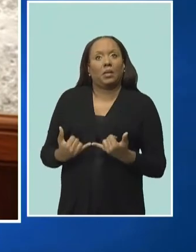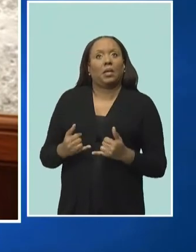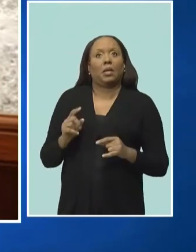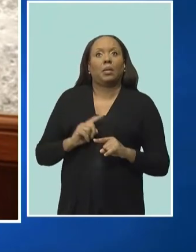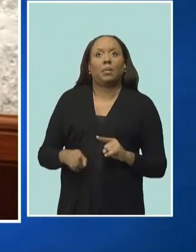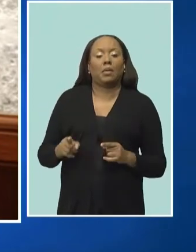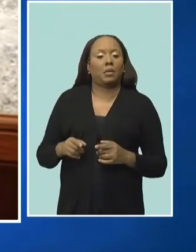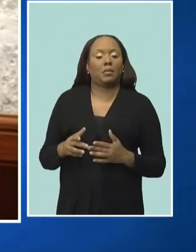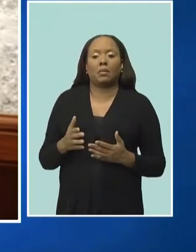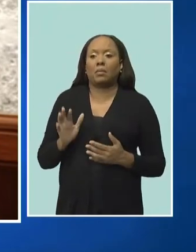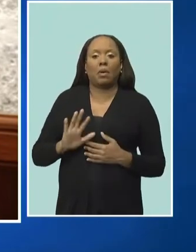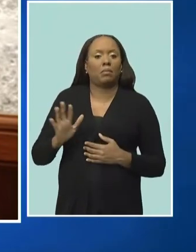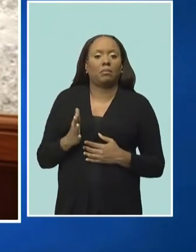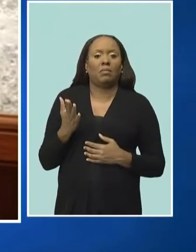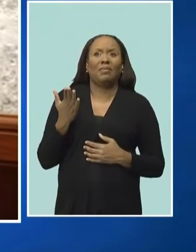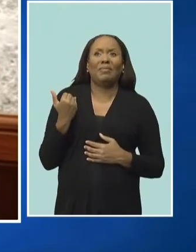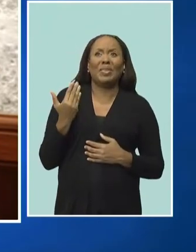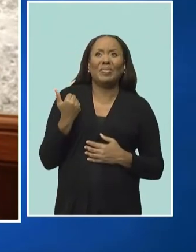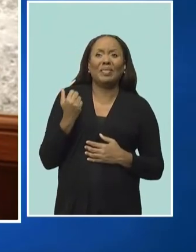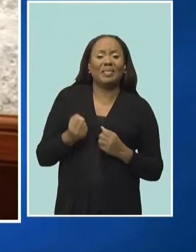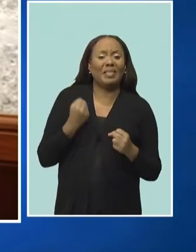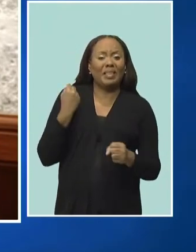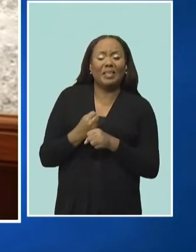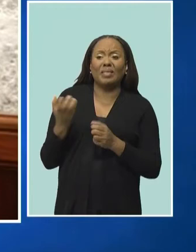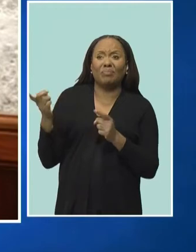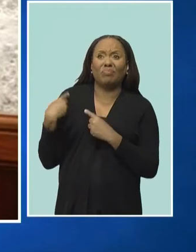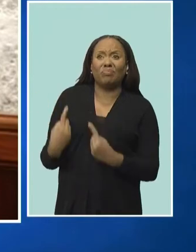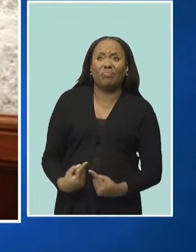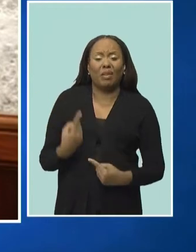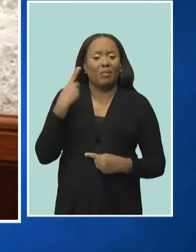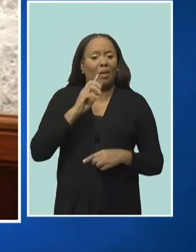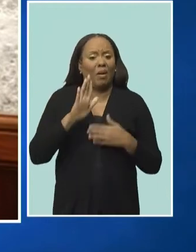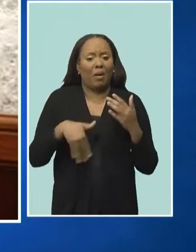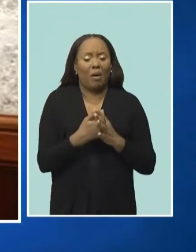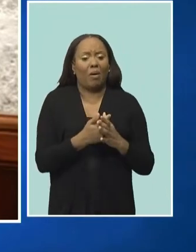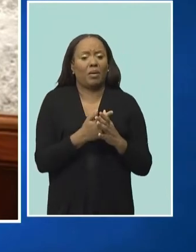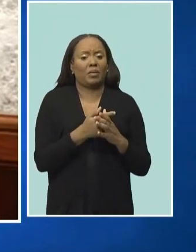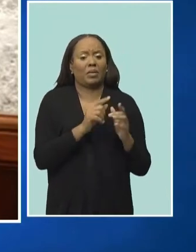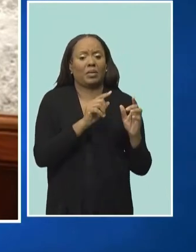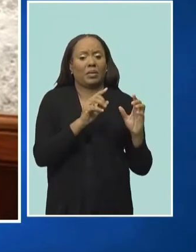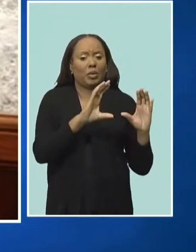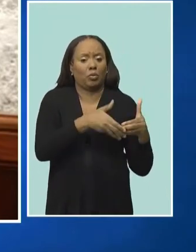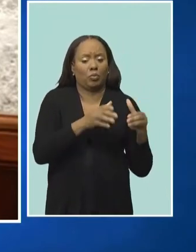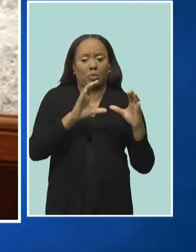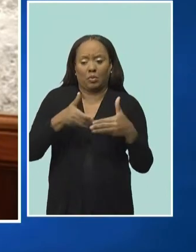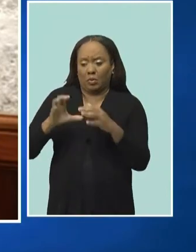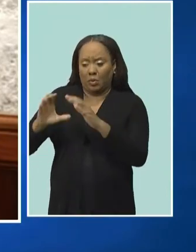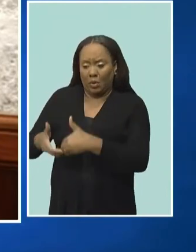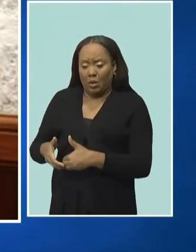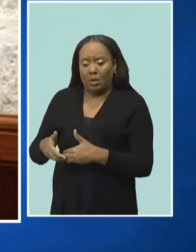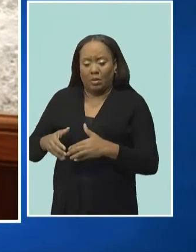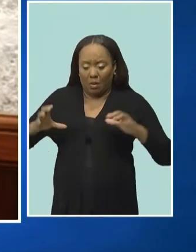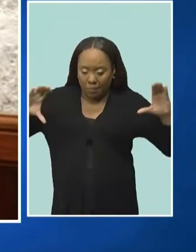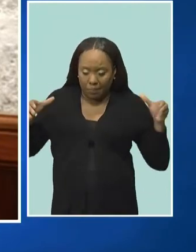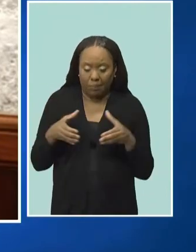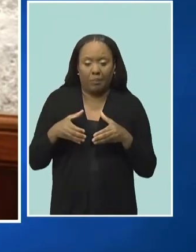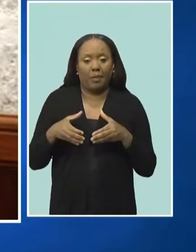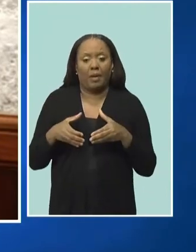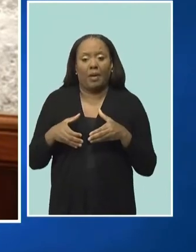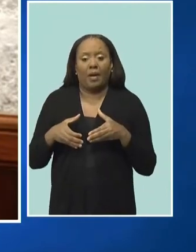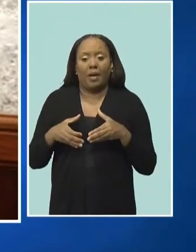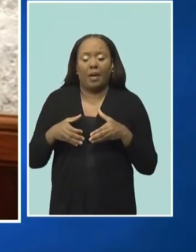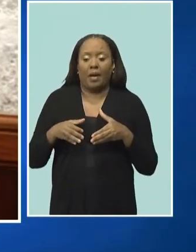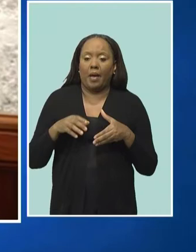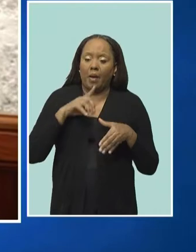15 years for the respective entities to reach a point where they were able to bring this level of clarity